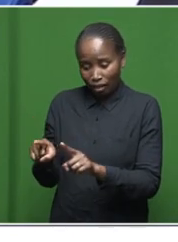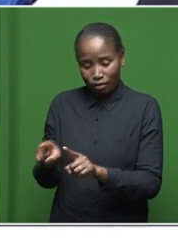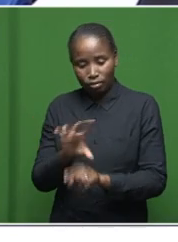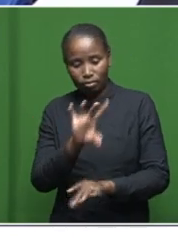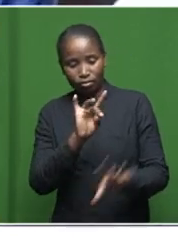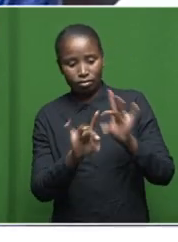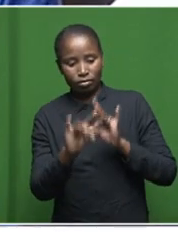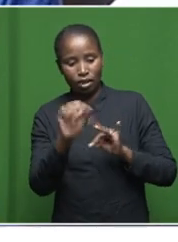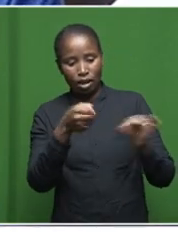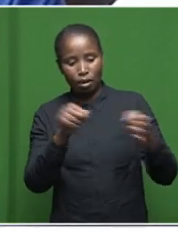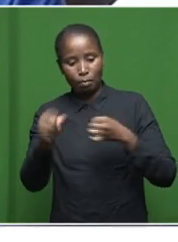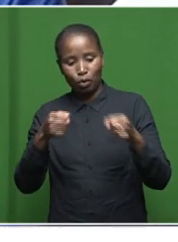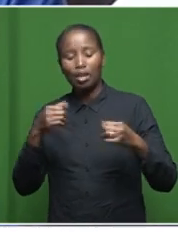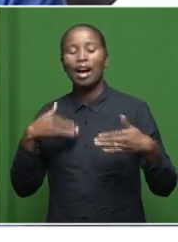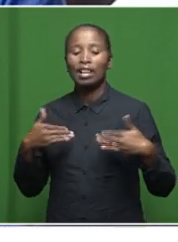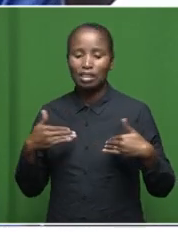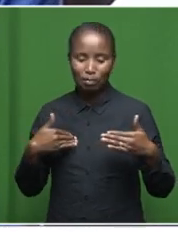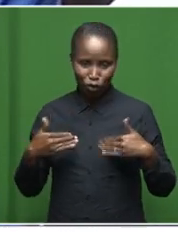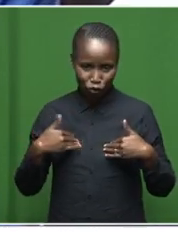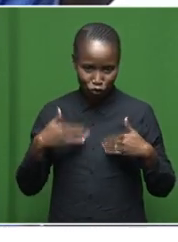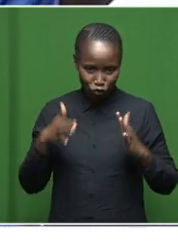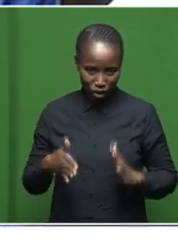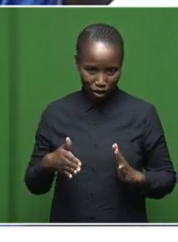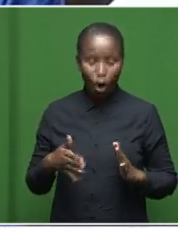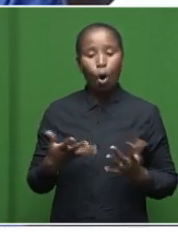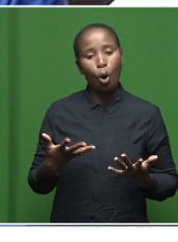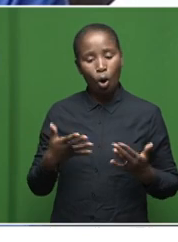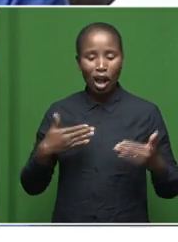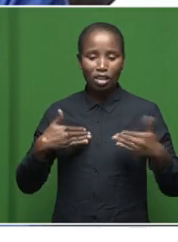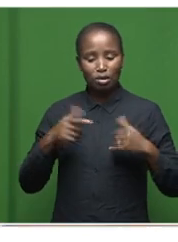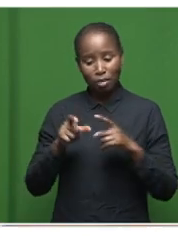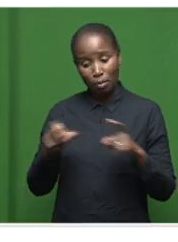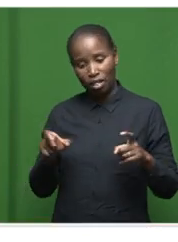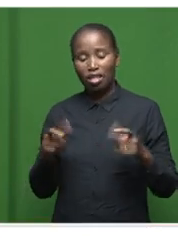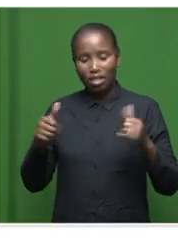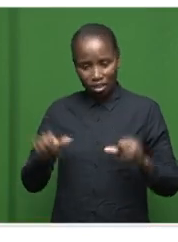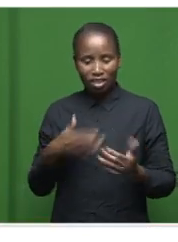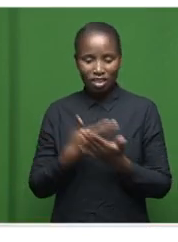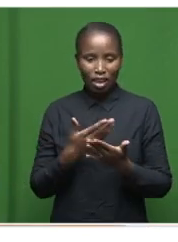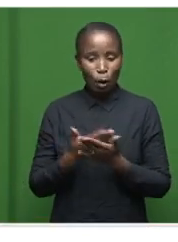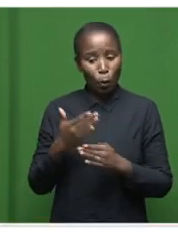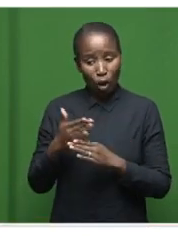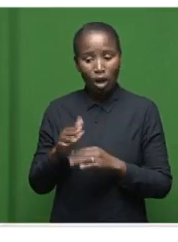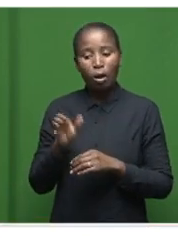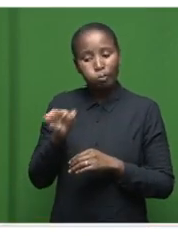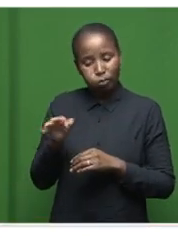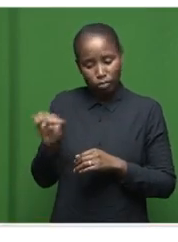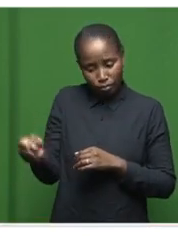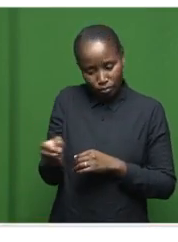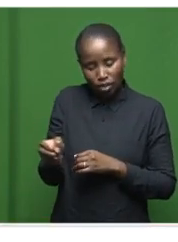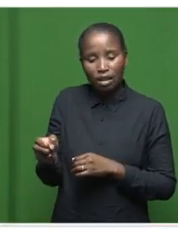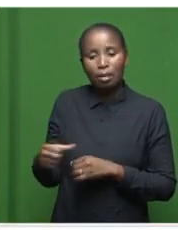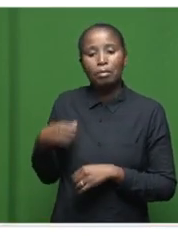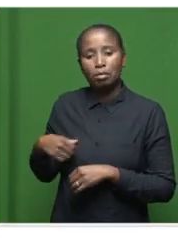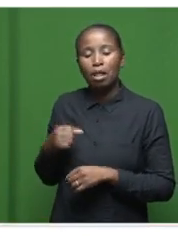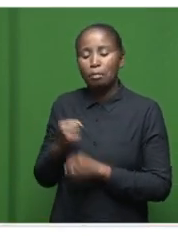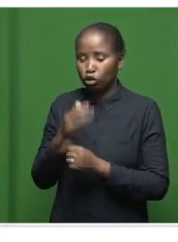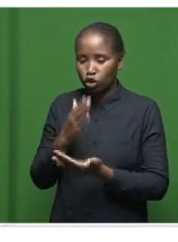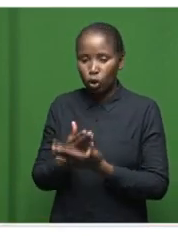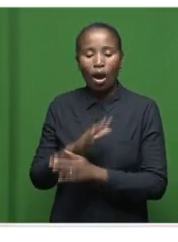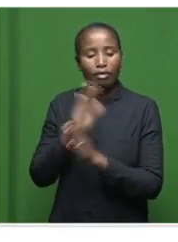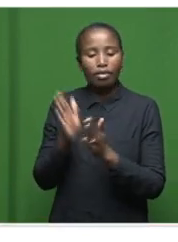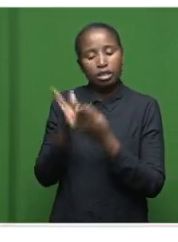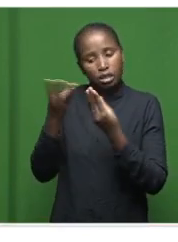administrators or administrators that will then work in that municipality to ensure the smooth running